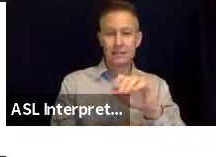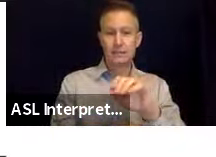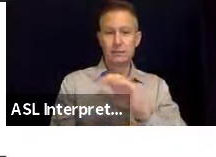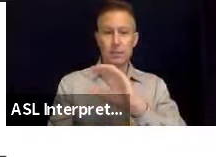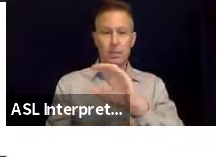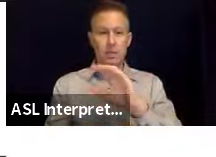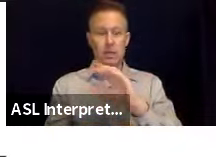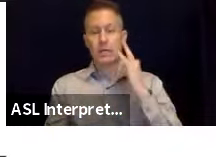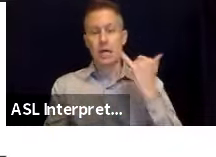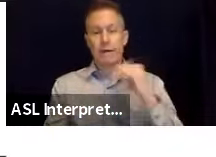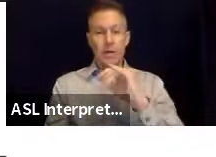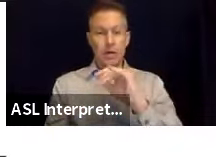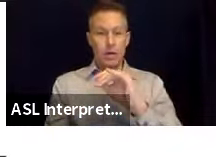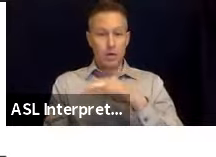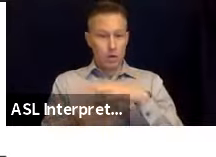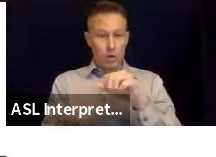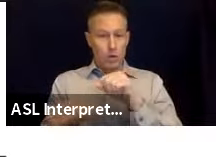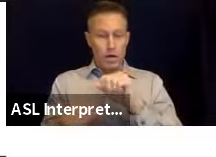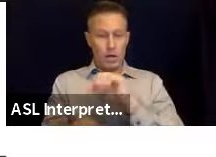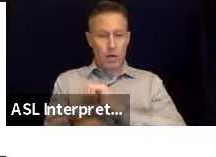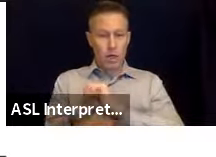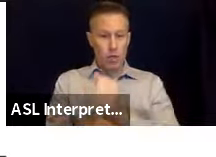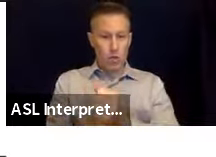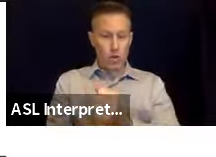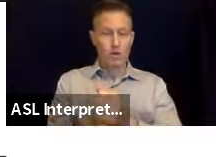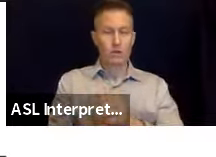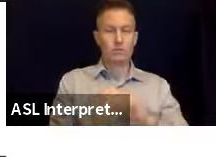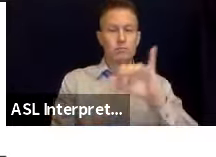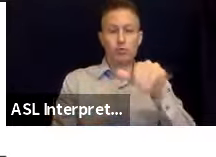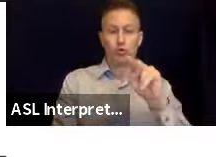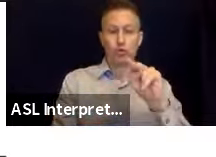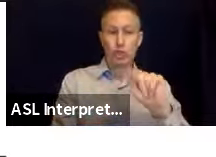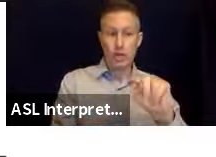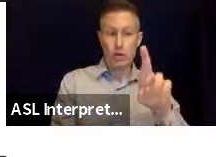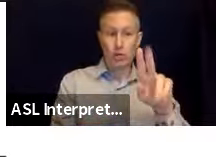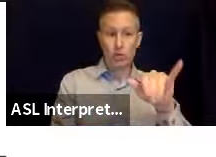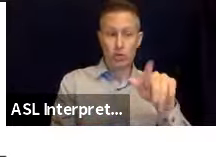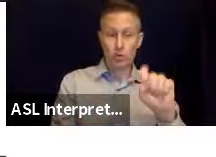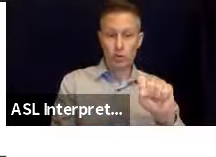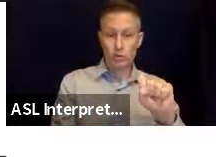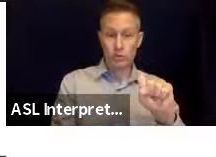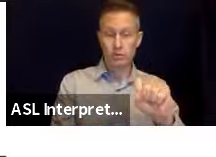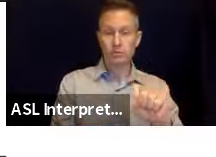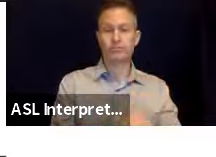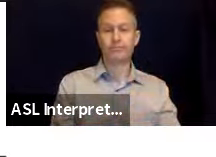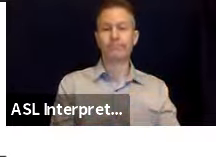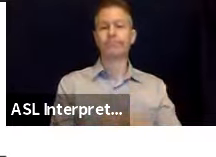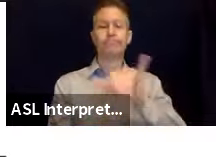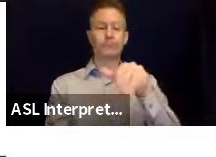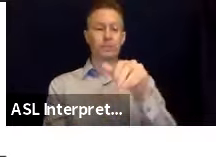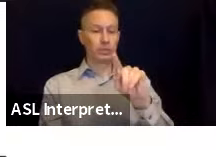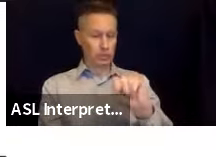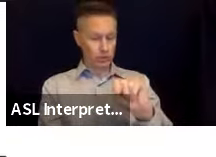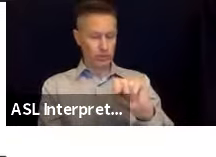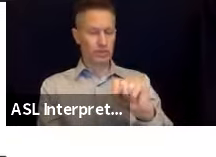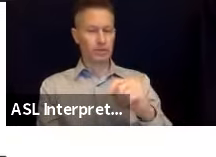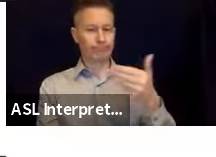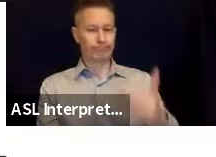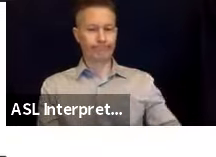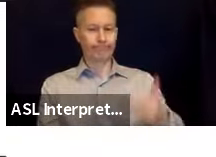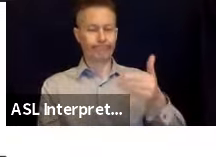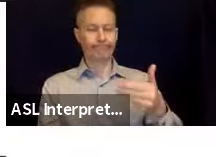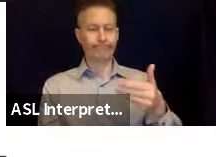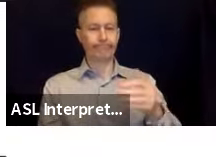or January so the insurance information. Thank Thank this is Janet Ruiz with the